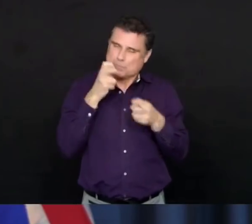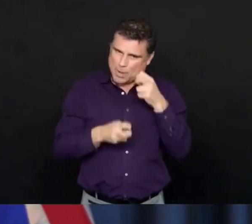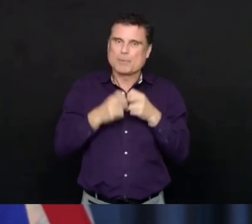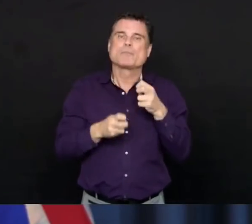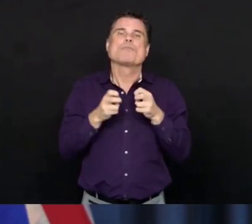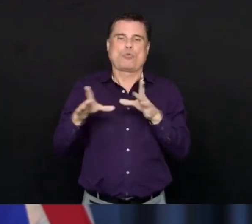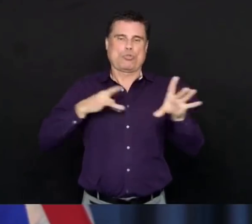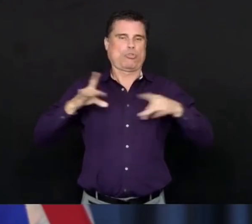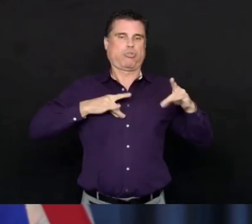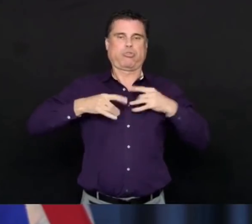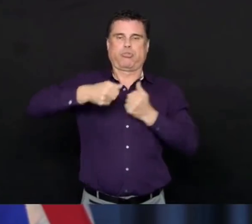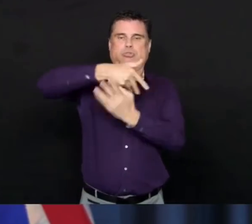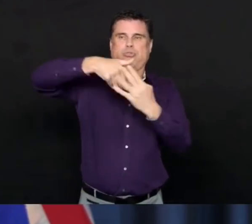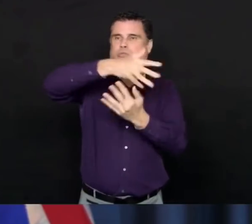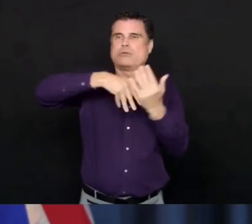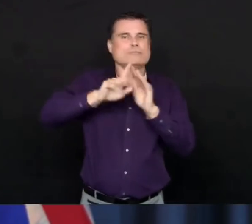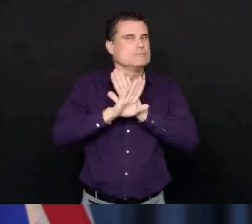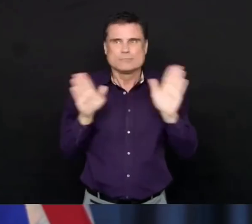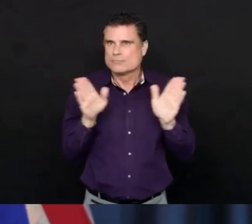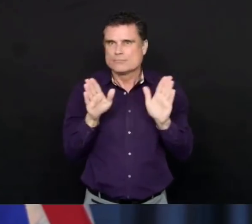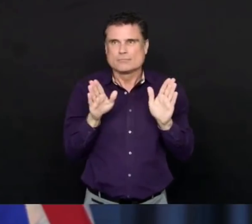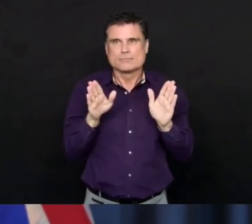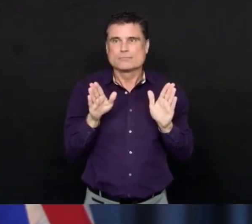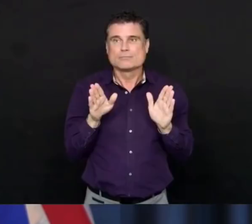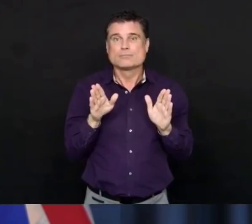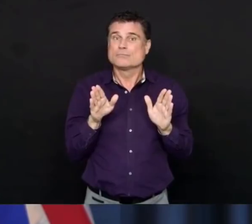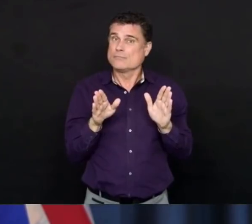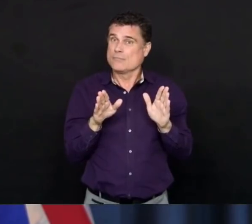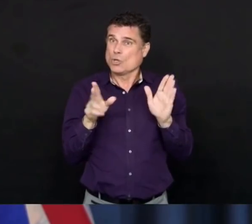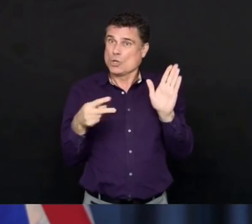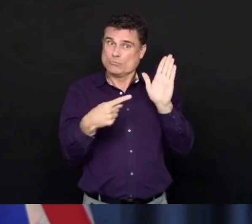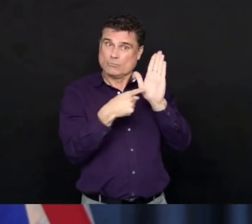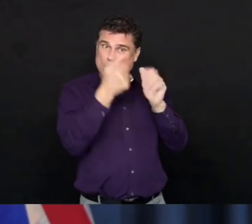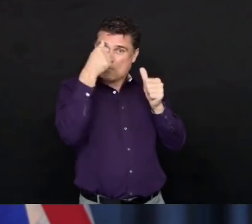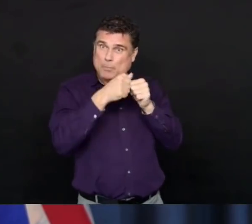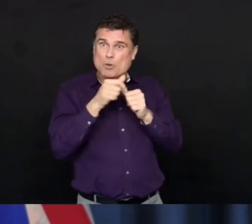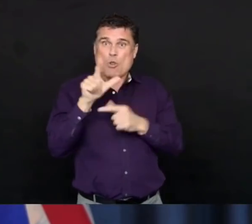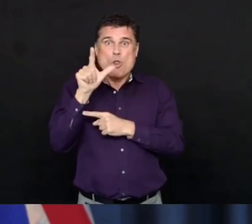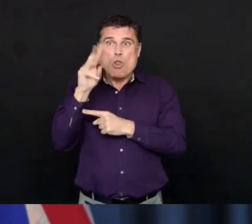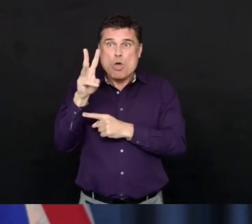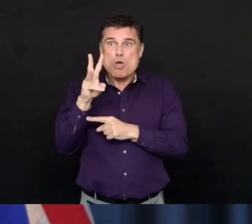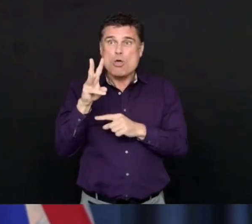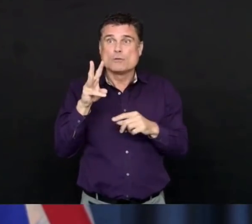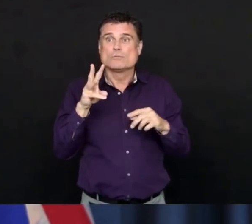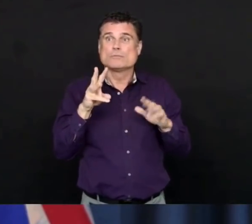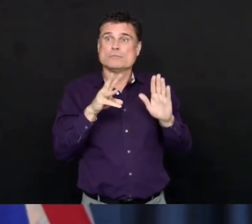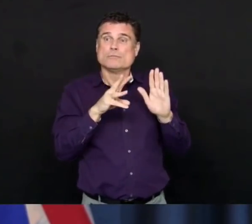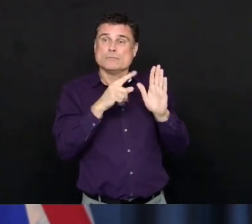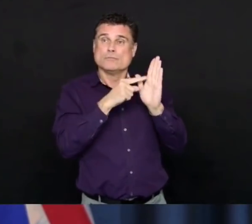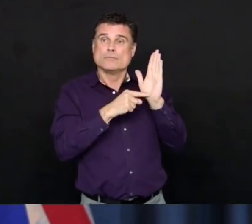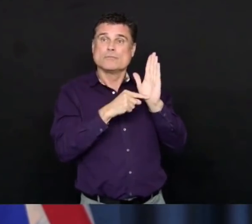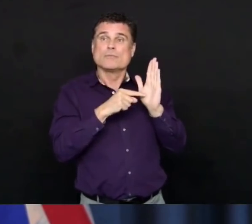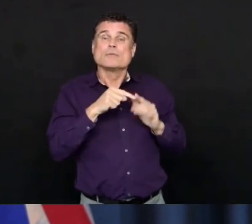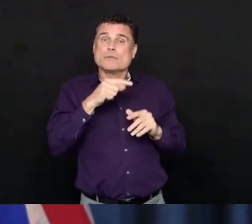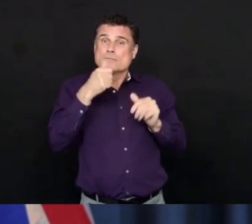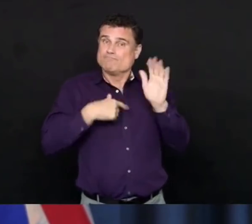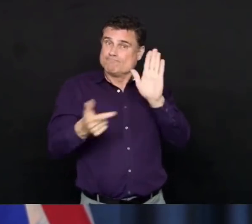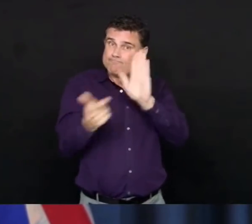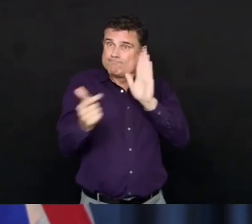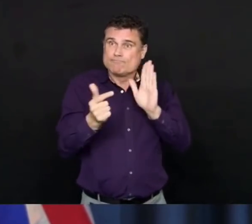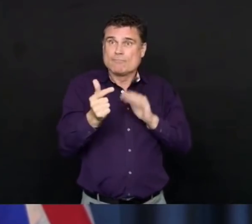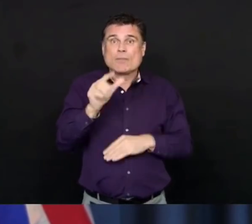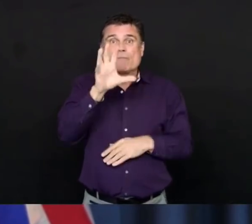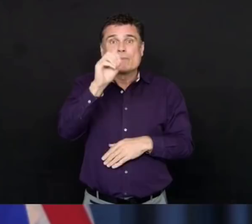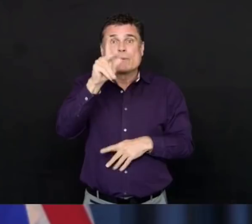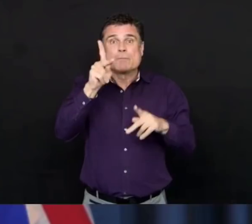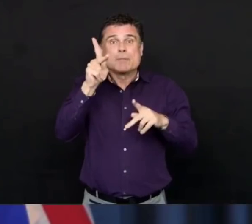now, when we know that this virus continues to circulate our communities, coming together of even small groups can be very